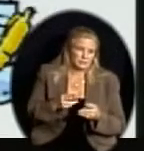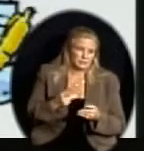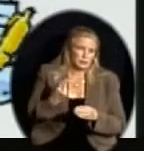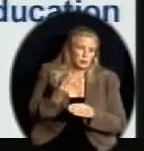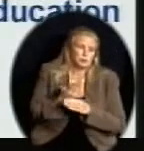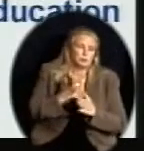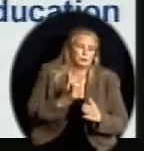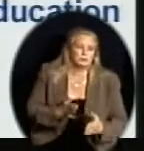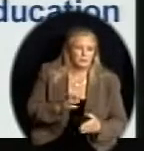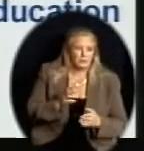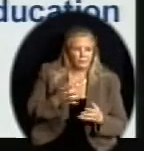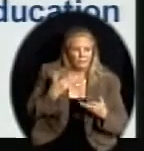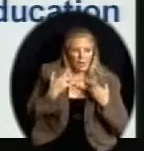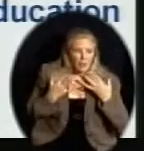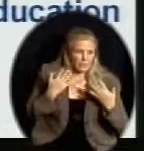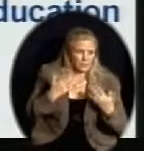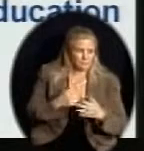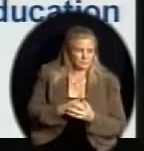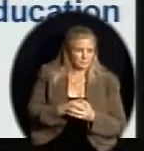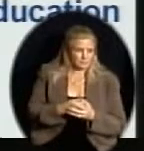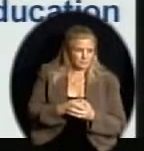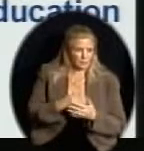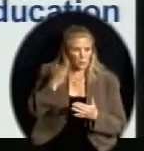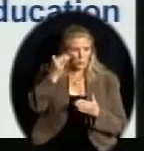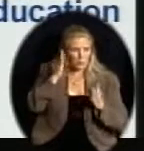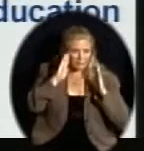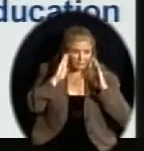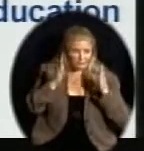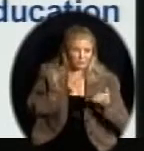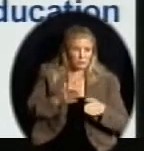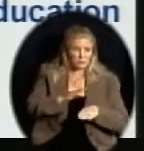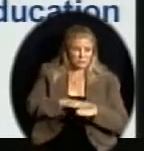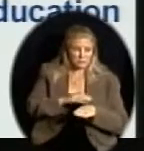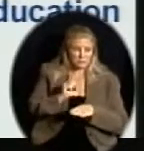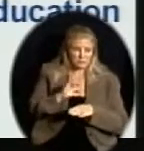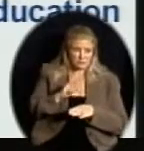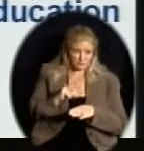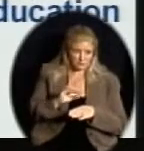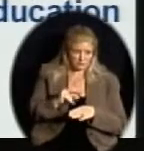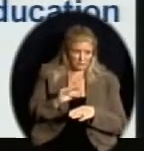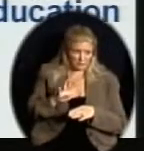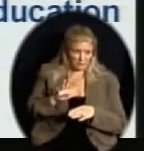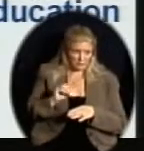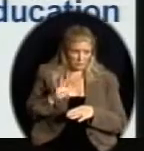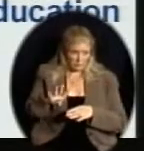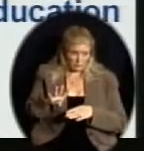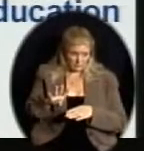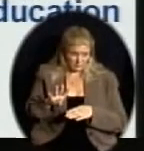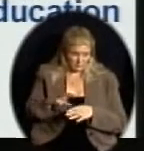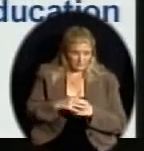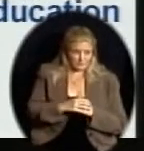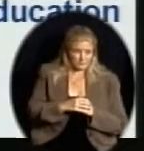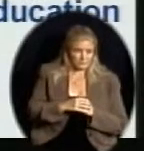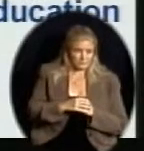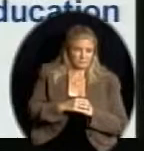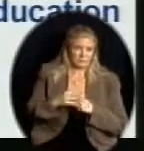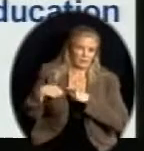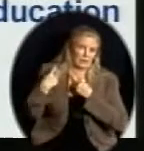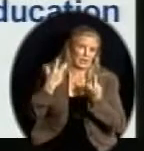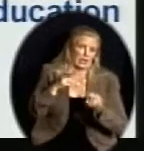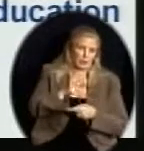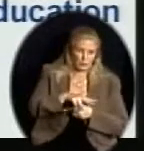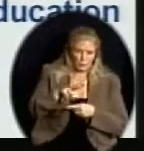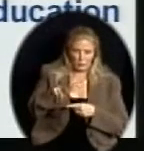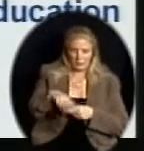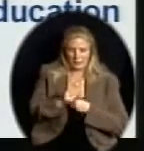Why the focus on Section 504 of the Rehabilitation Act after 33 years?